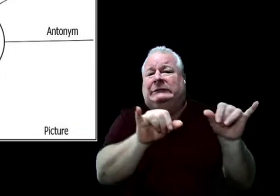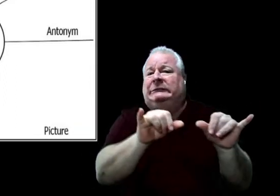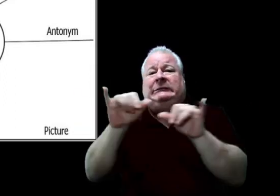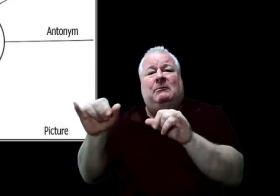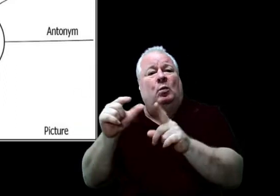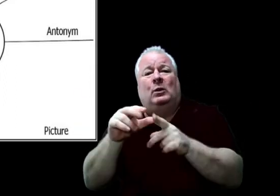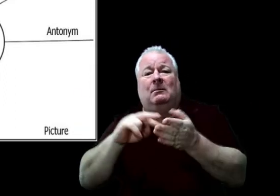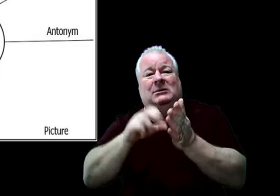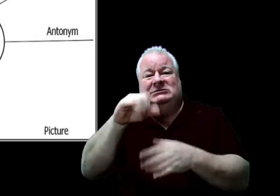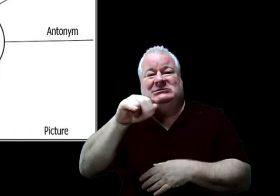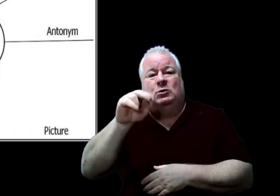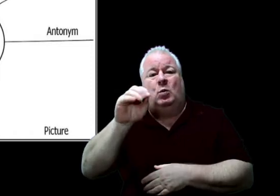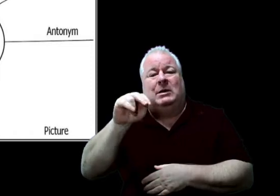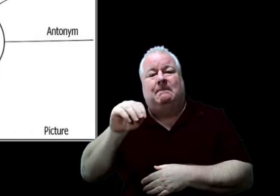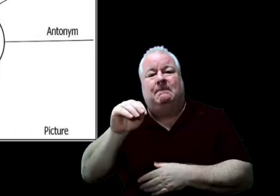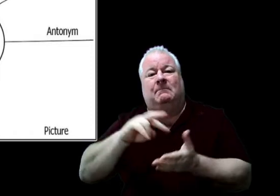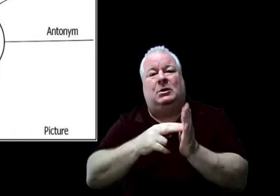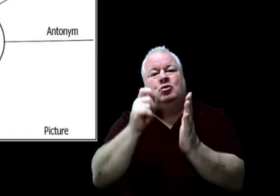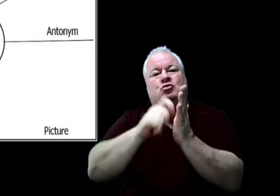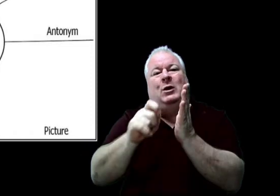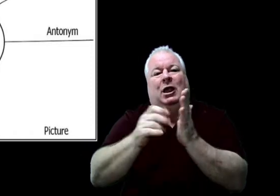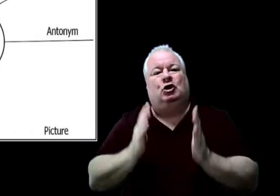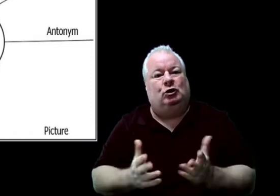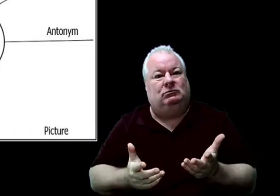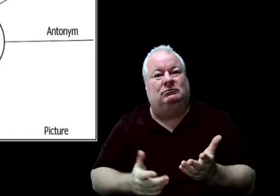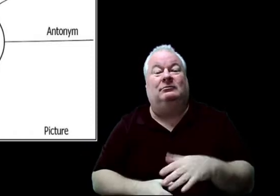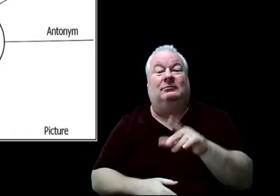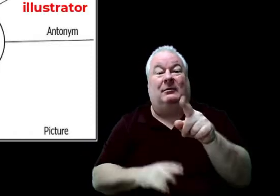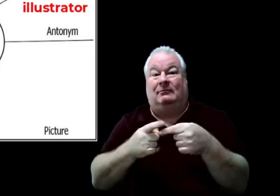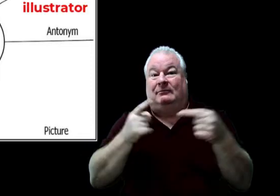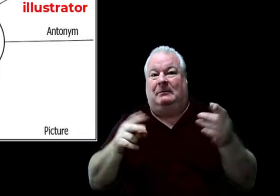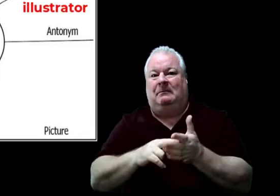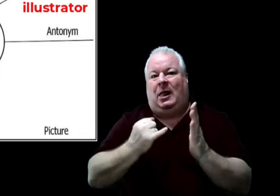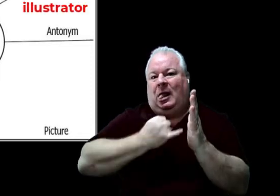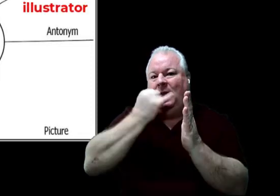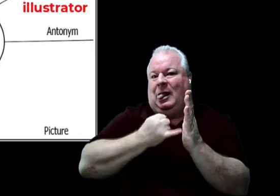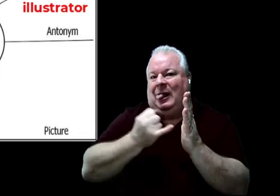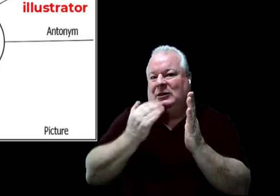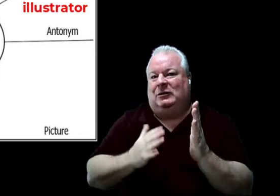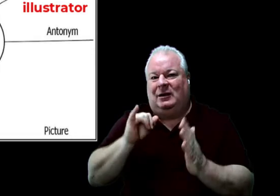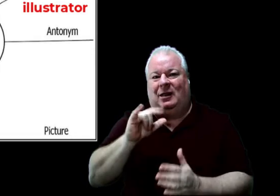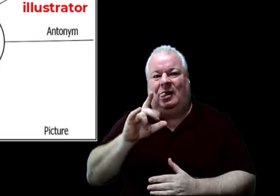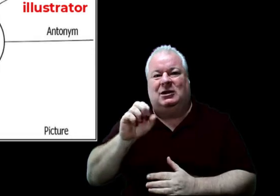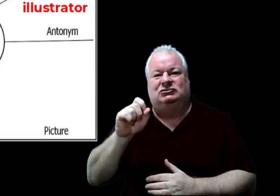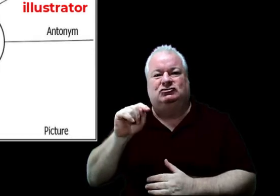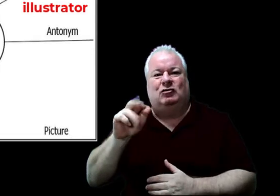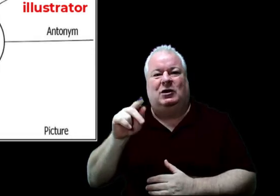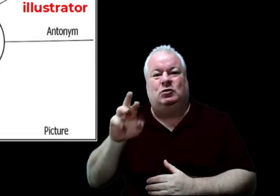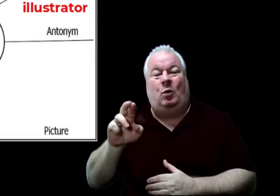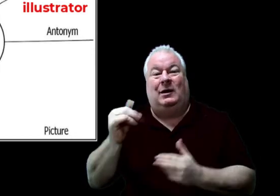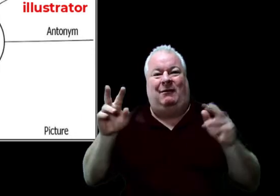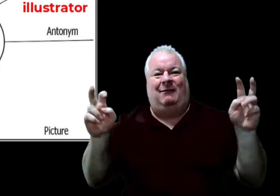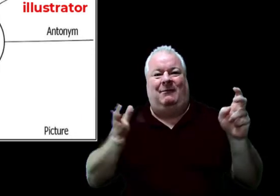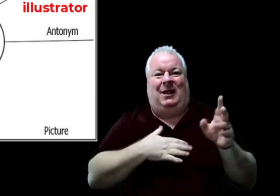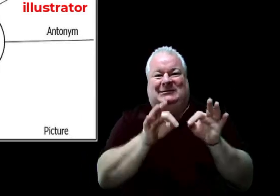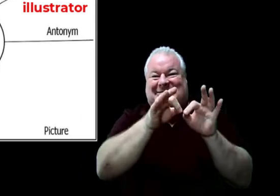writer. An antonym is an illustrator. My sentence using